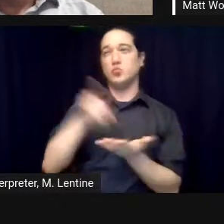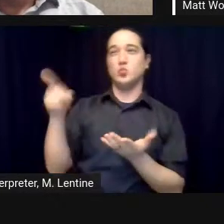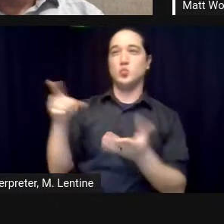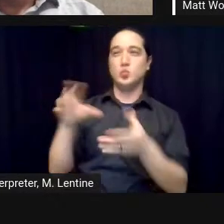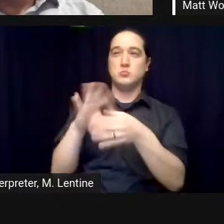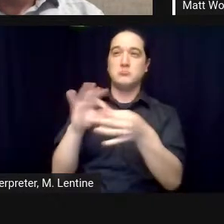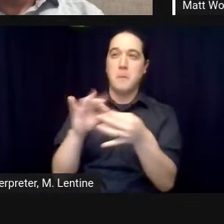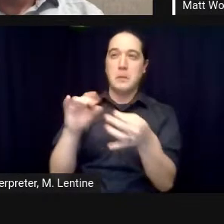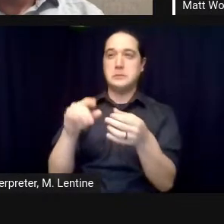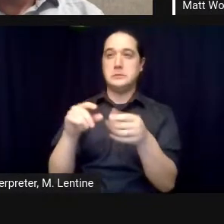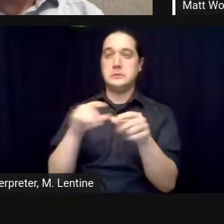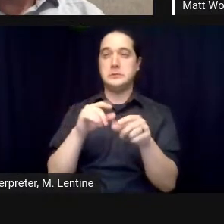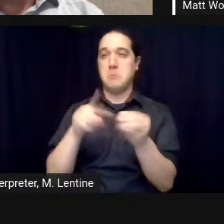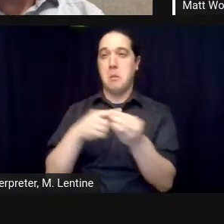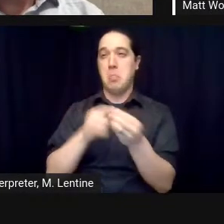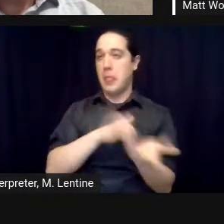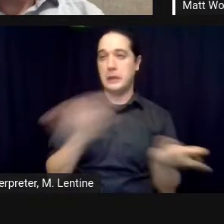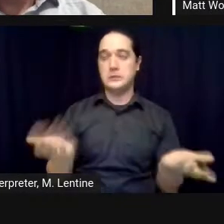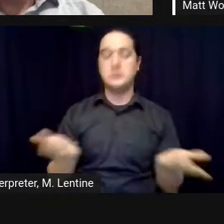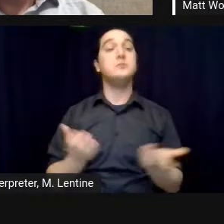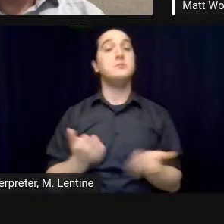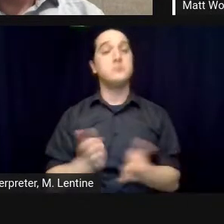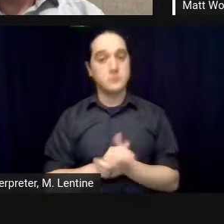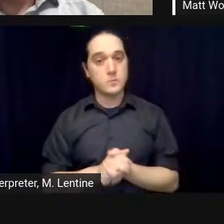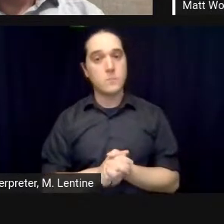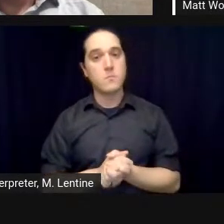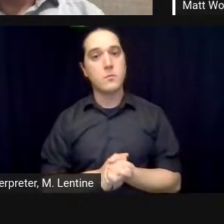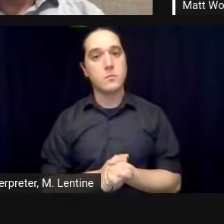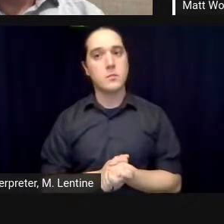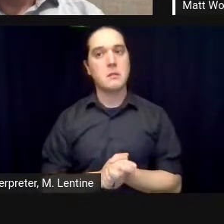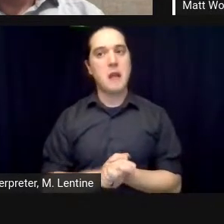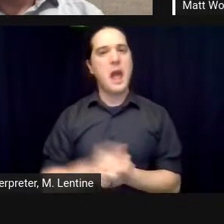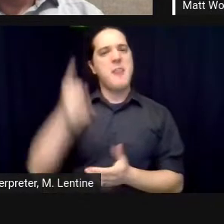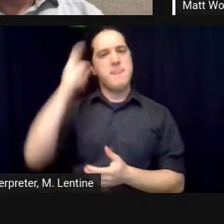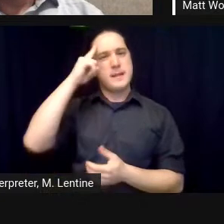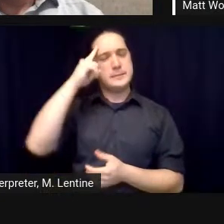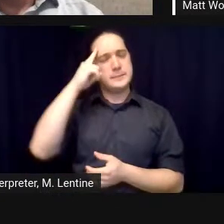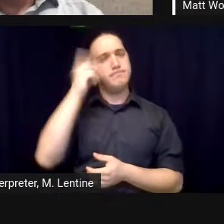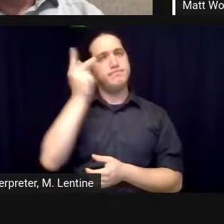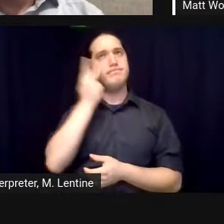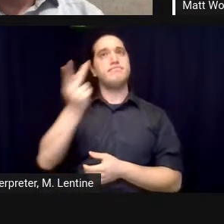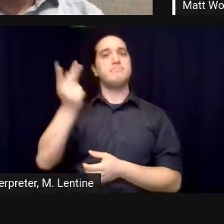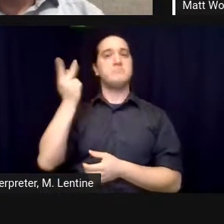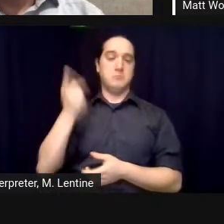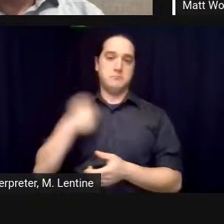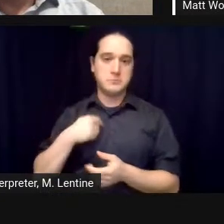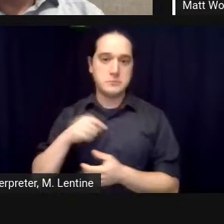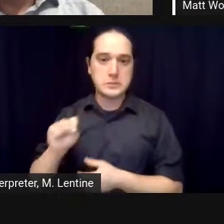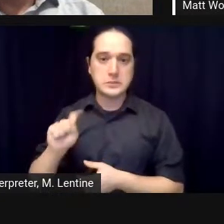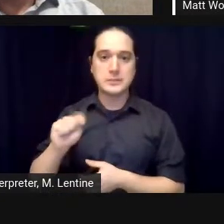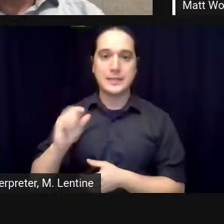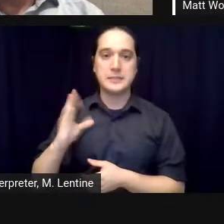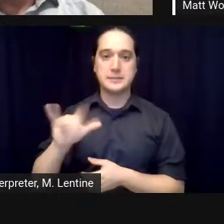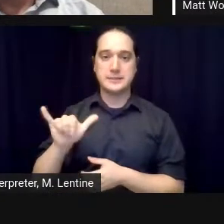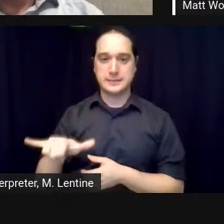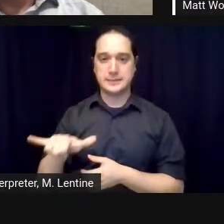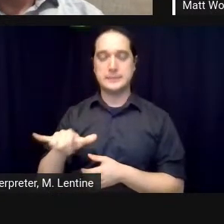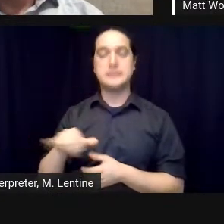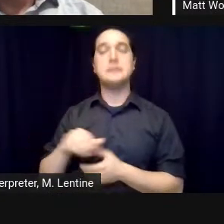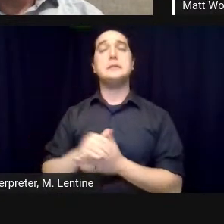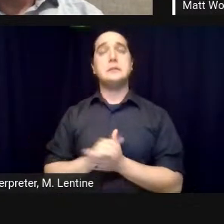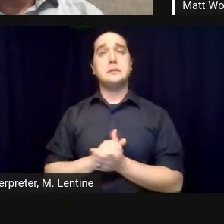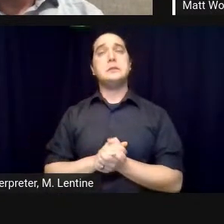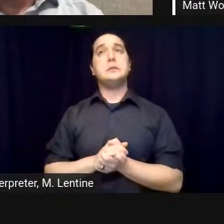those stories all interestingly were around that time period and so i think what you know happened with biosphere 2 was such a